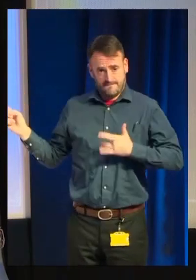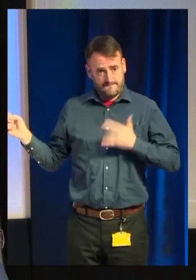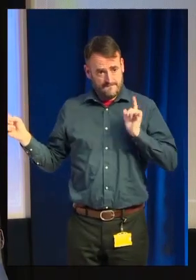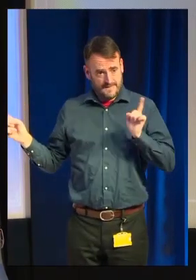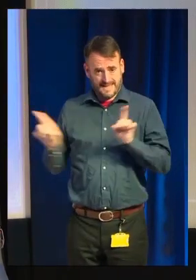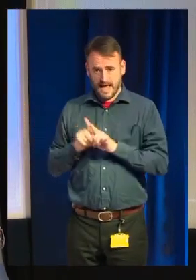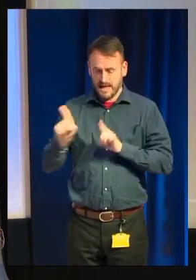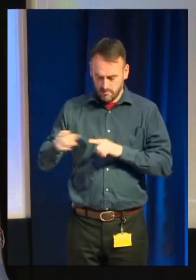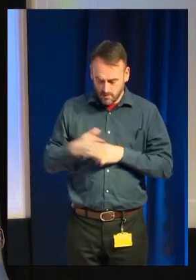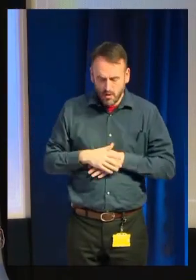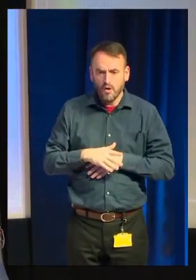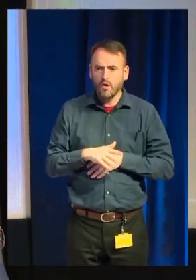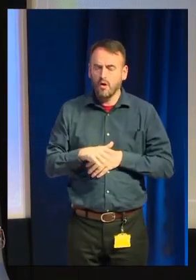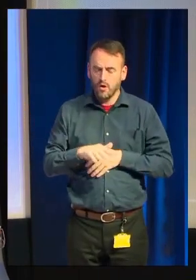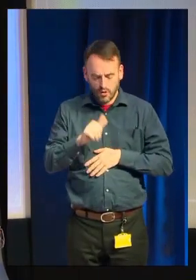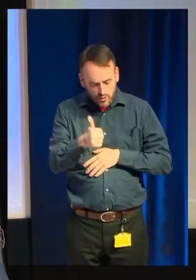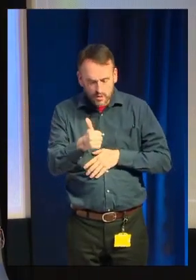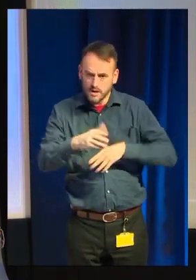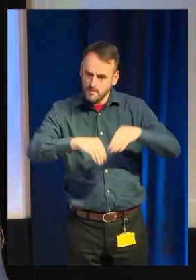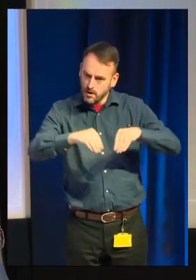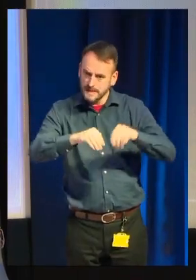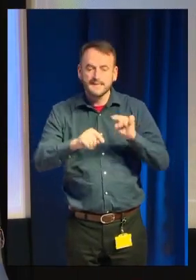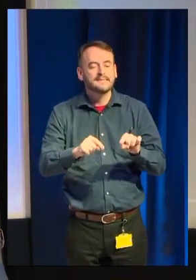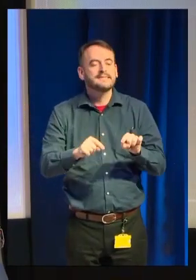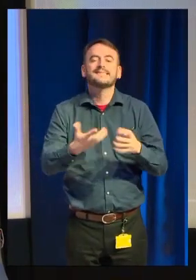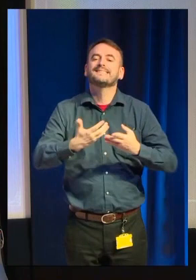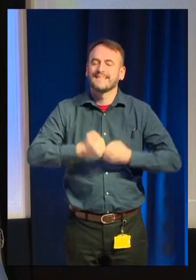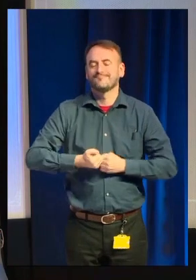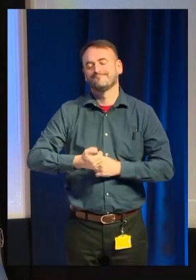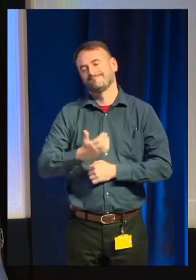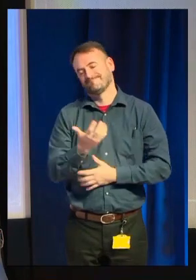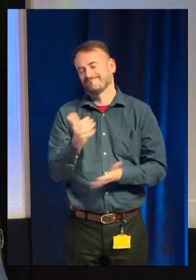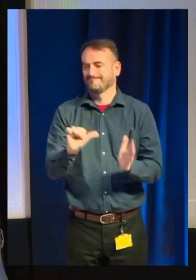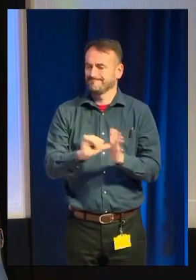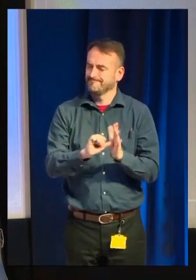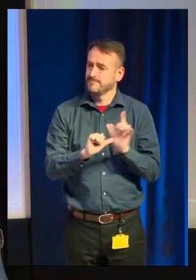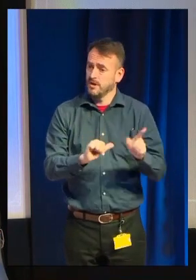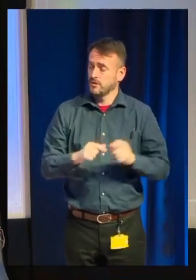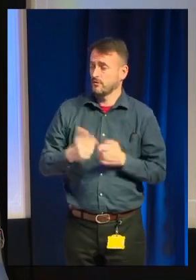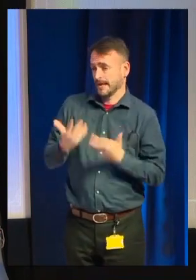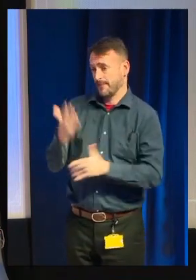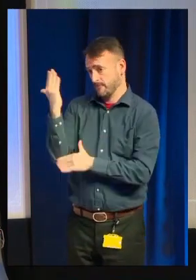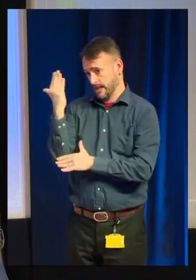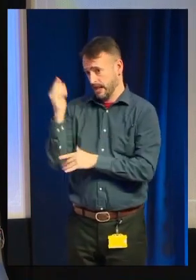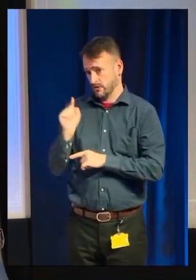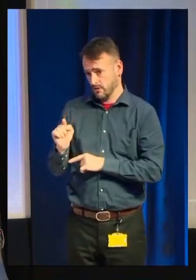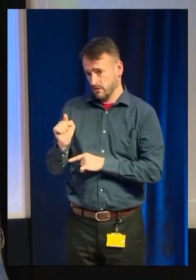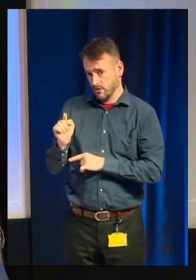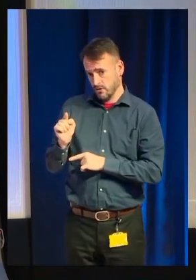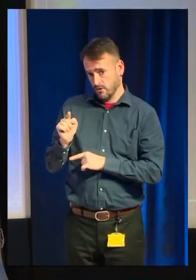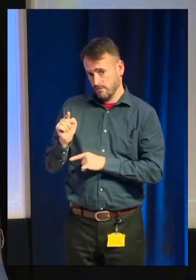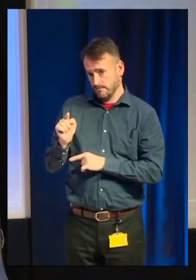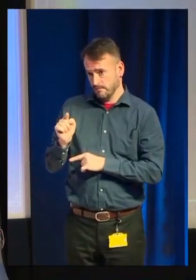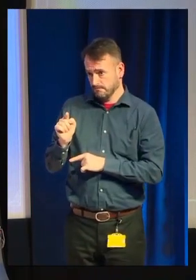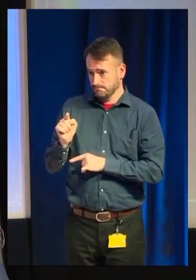good marketing is recognizing that it is hard. And the talk that I've prepared for you today is for anyone who does not do this all the